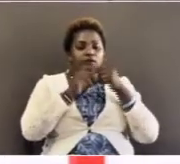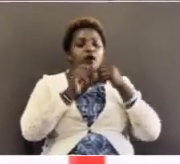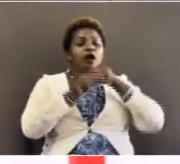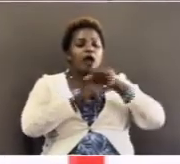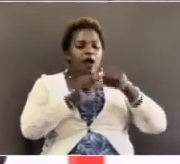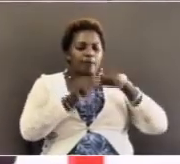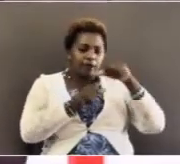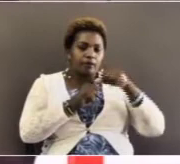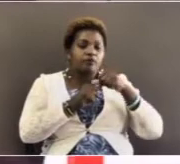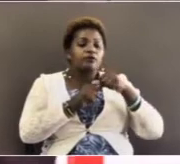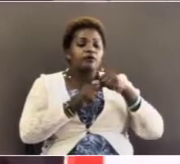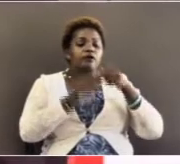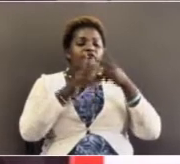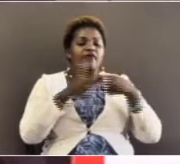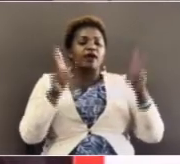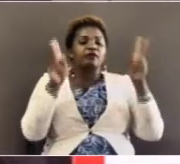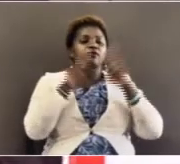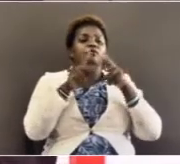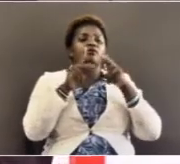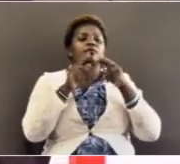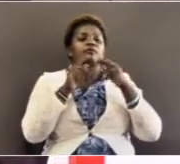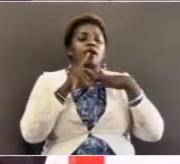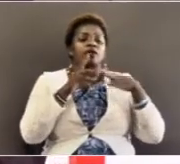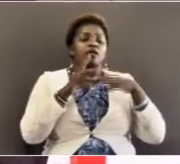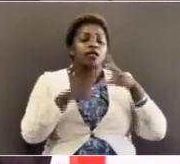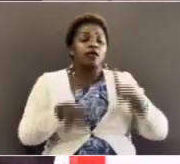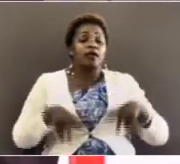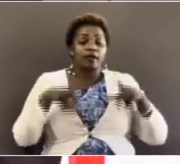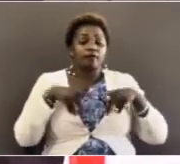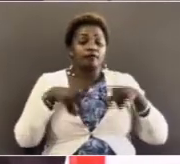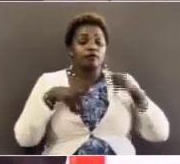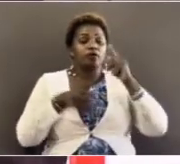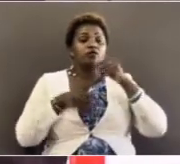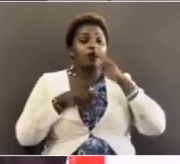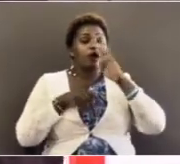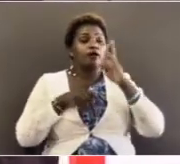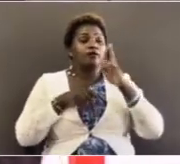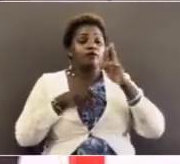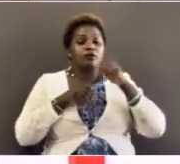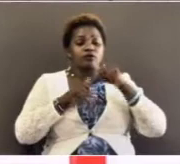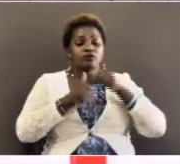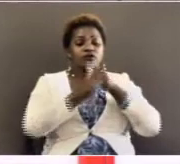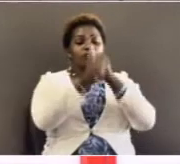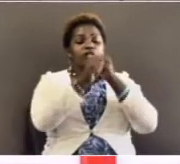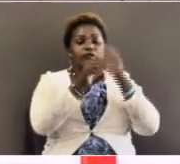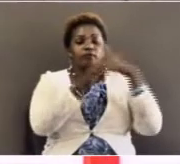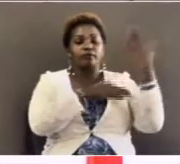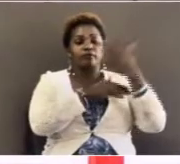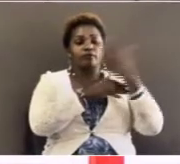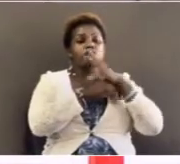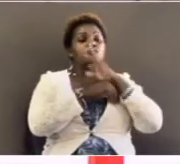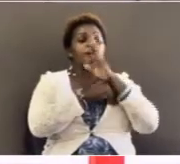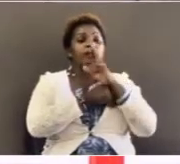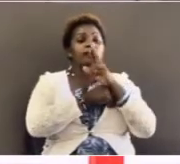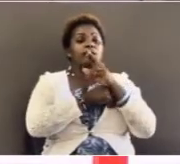about a valued companion are you there are you following this service from